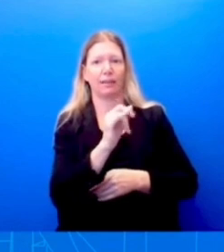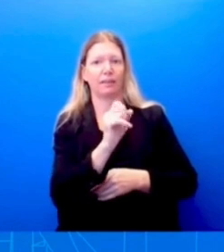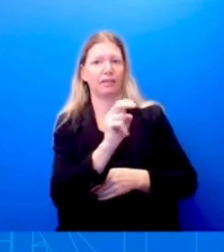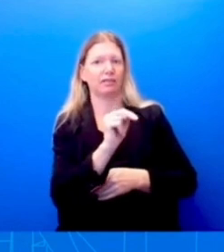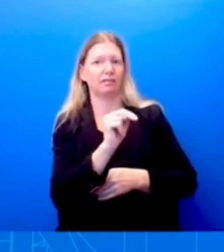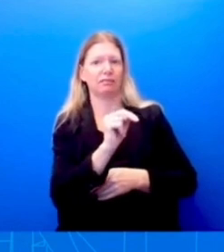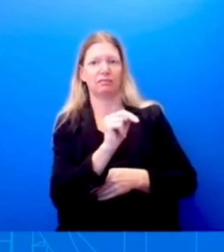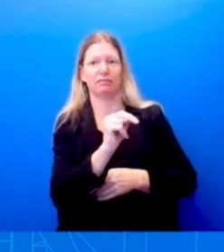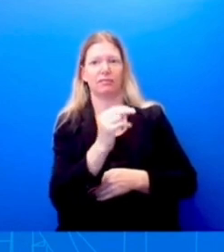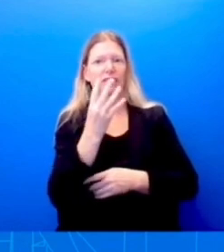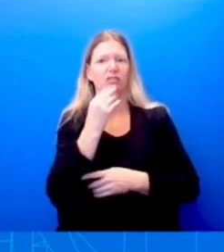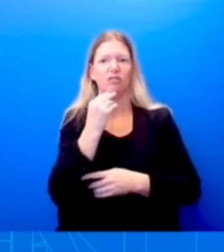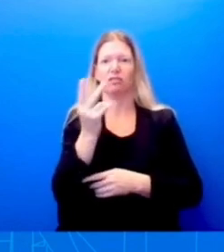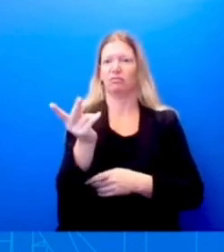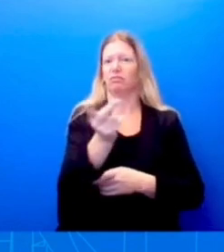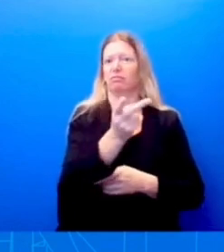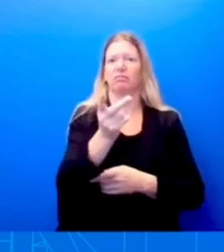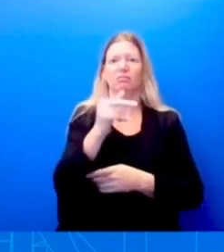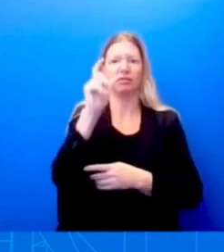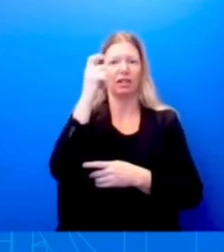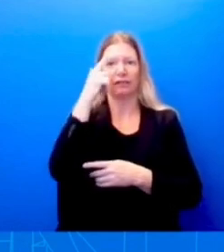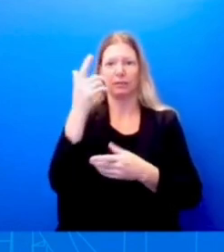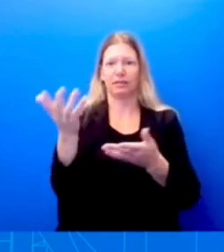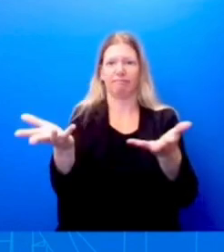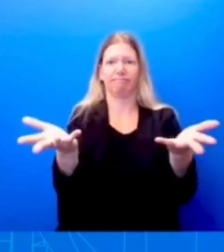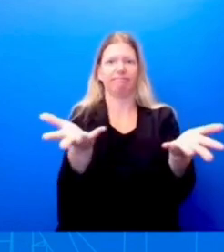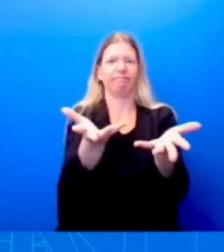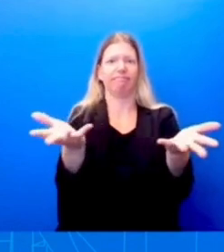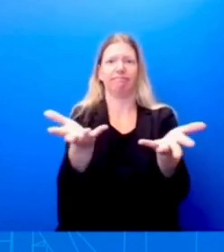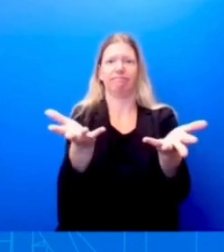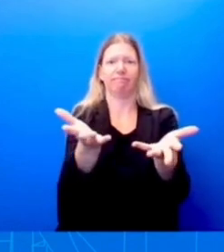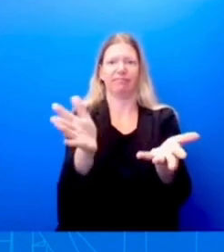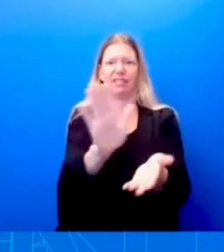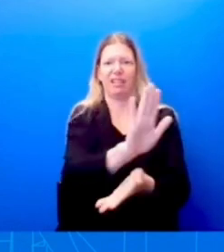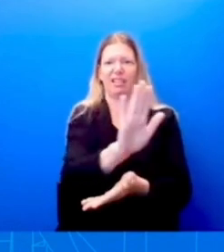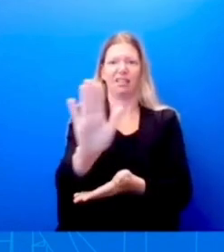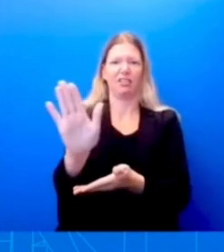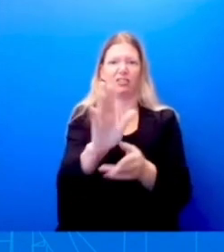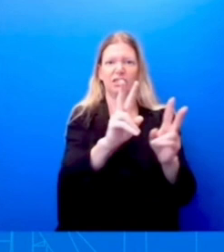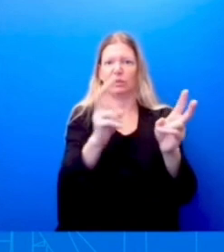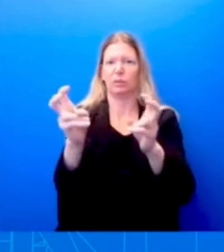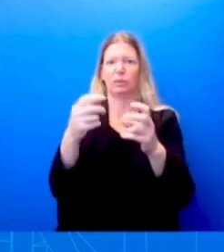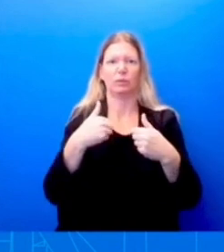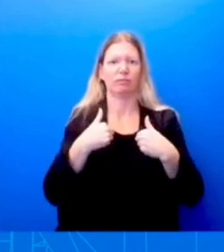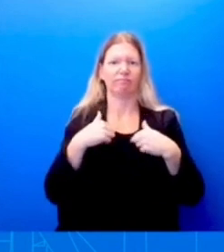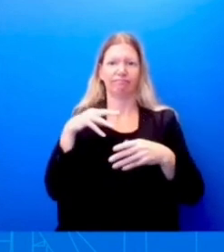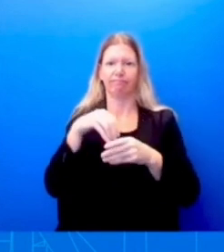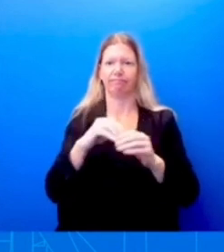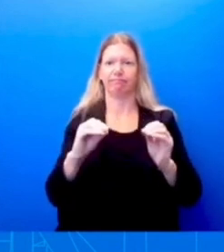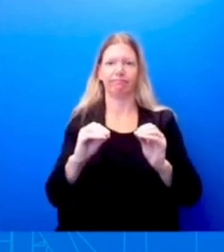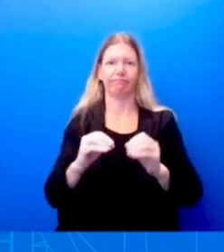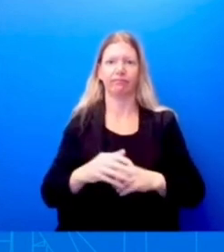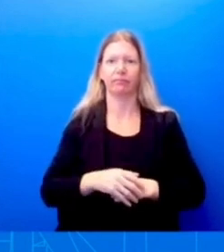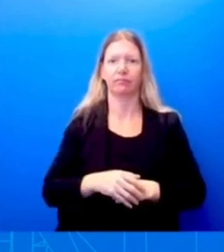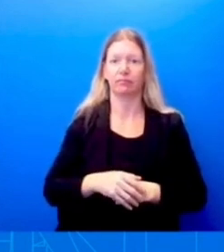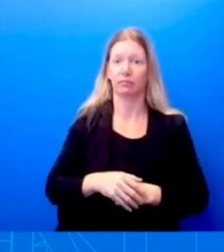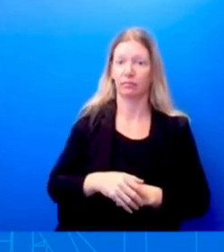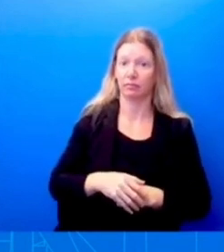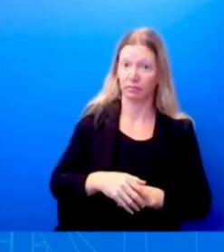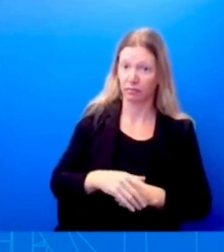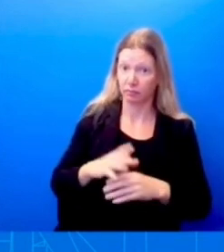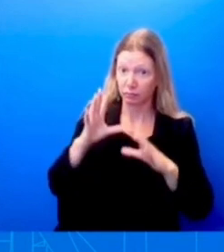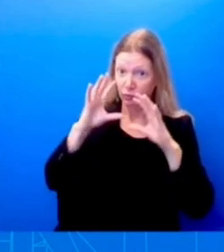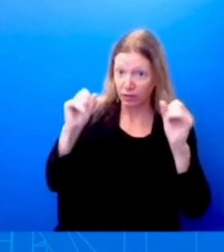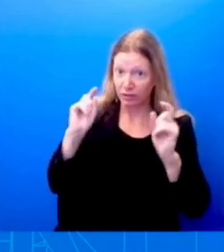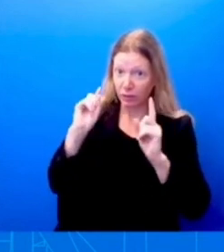I would have to refer you on that particular question. I just don't have anything else to share on that. Mr. went to Libya and he met with the prime minister and he encouraged him